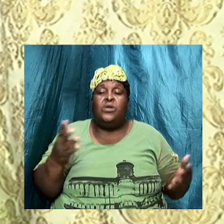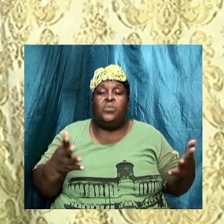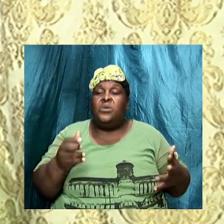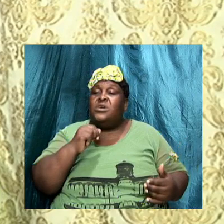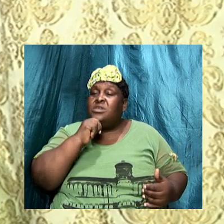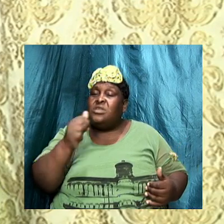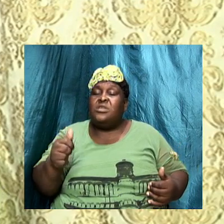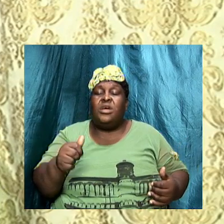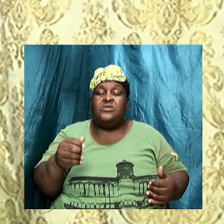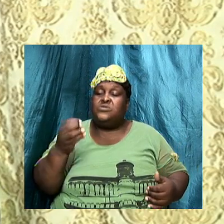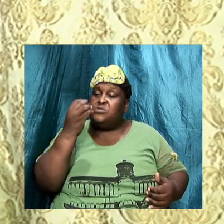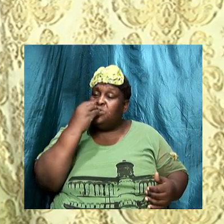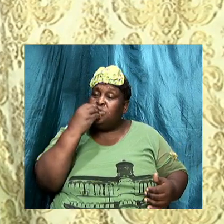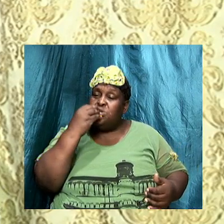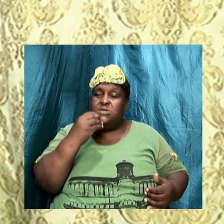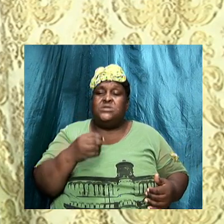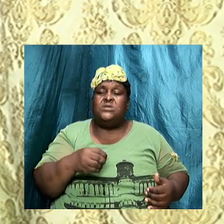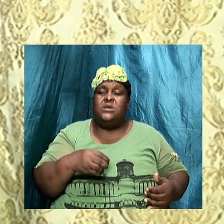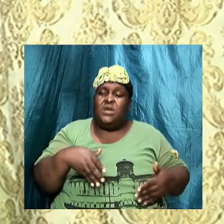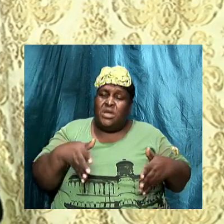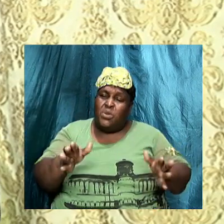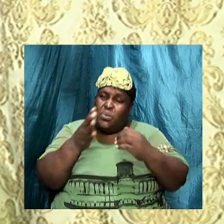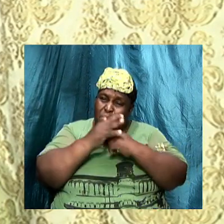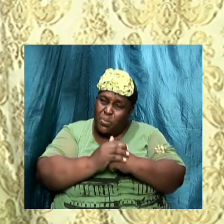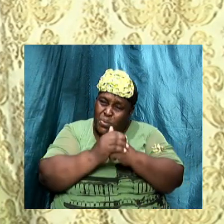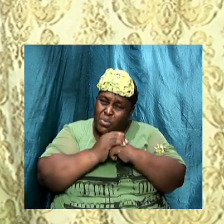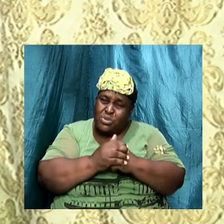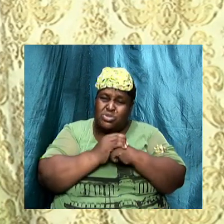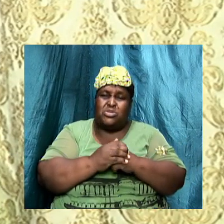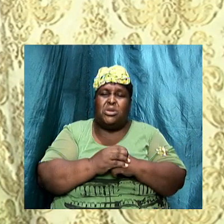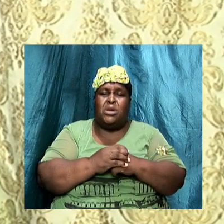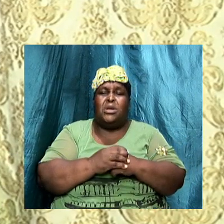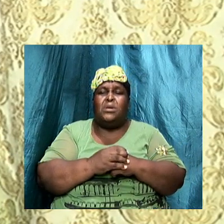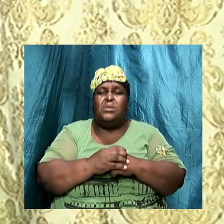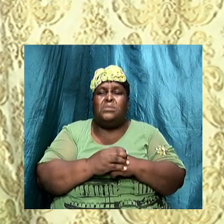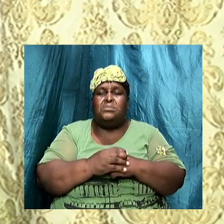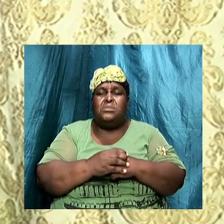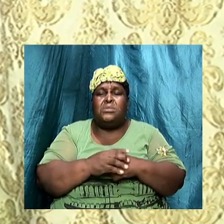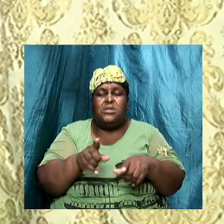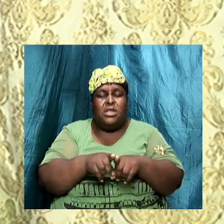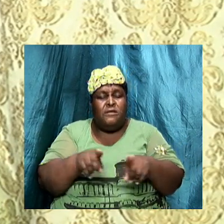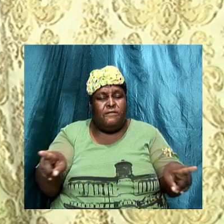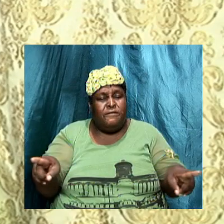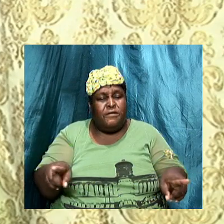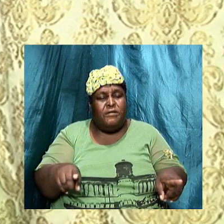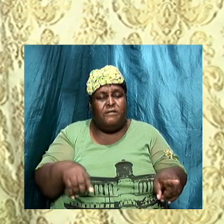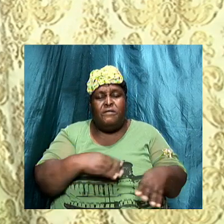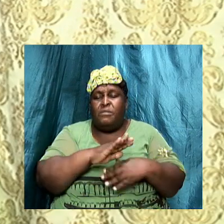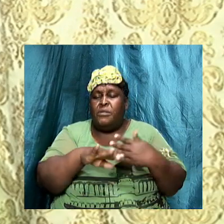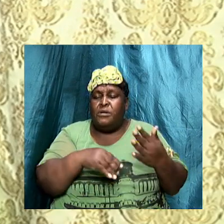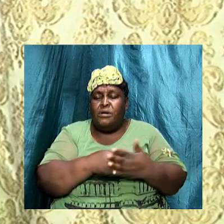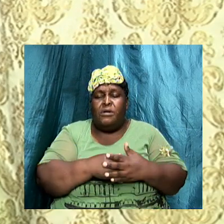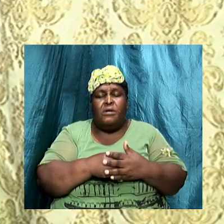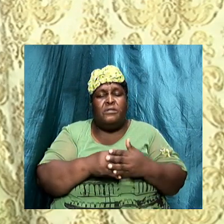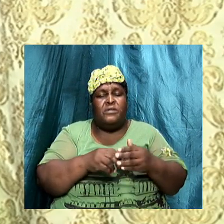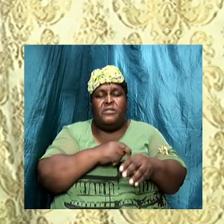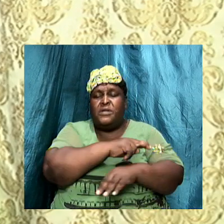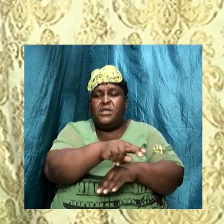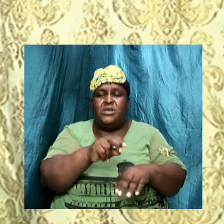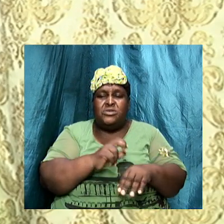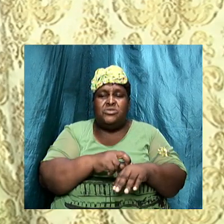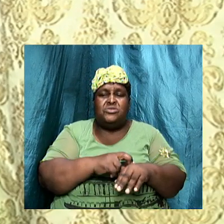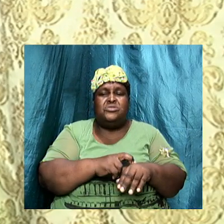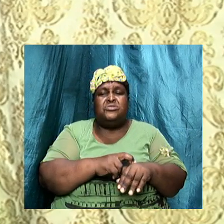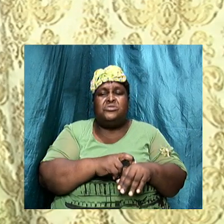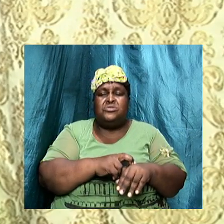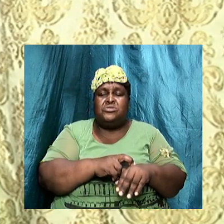from the other nations around them. There is a call, and God called who he wants to call, and he called the children